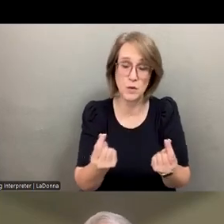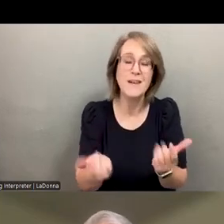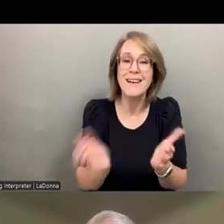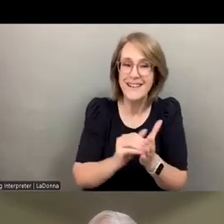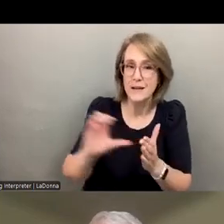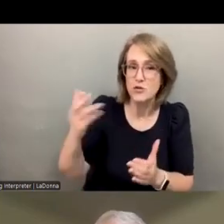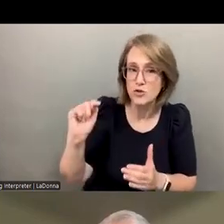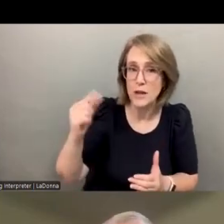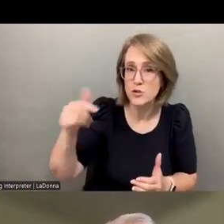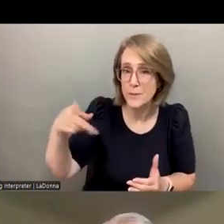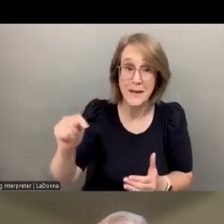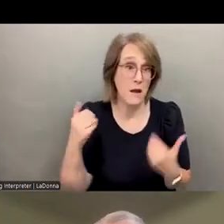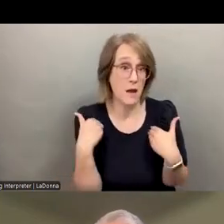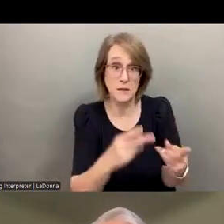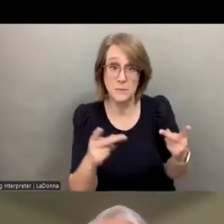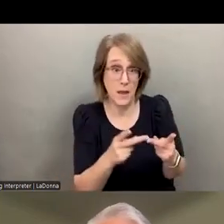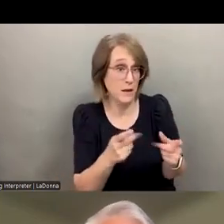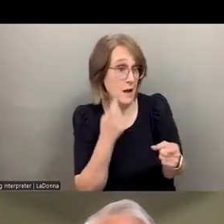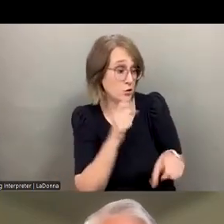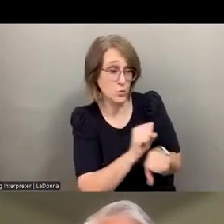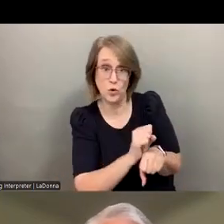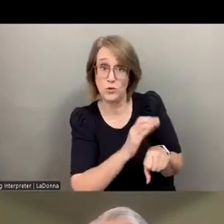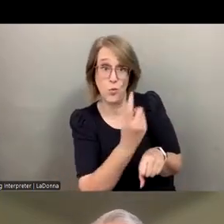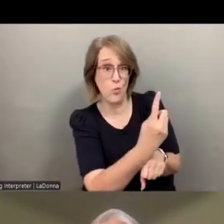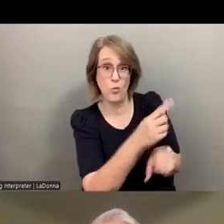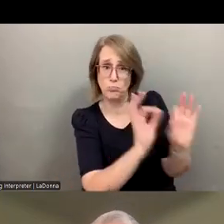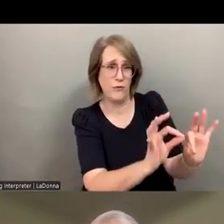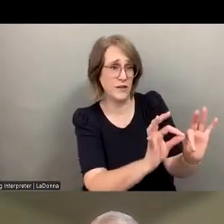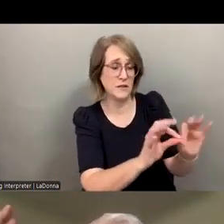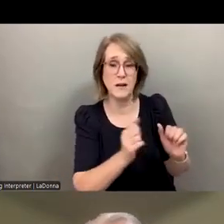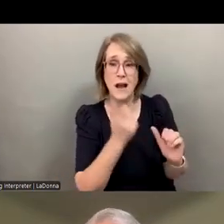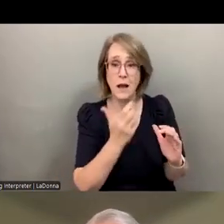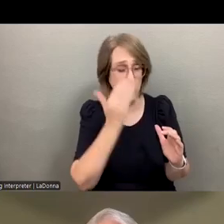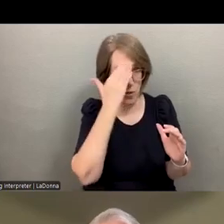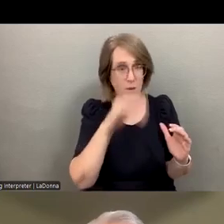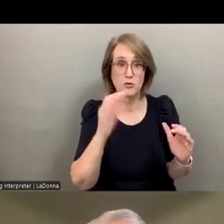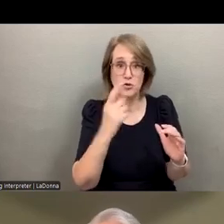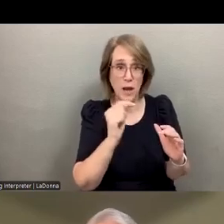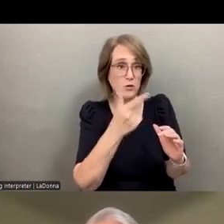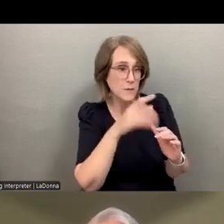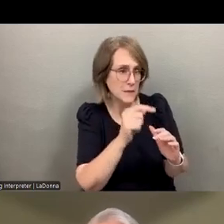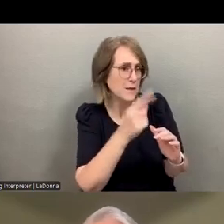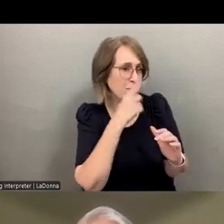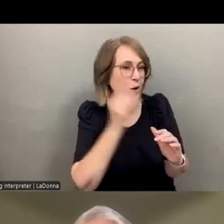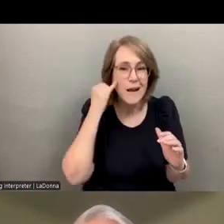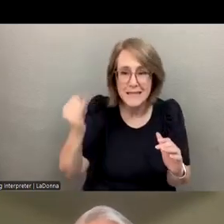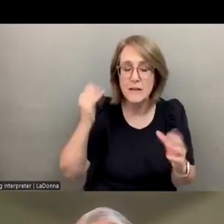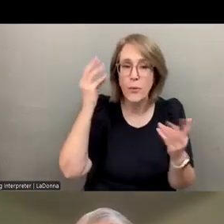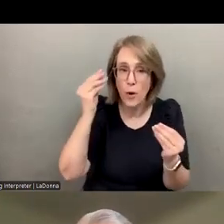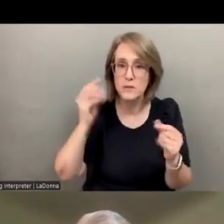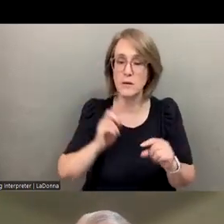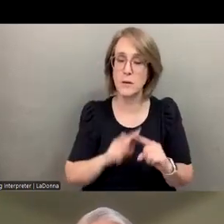ChatGPT has its place. I was just working on an article just recently, and I went to ChatGPT to get some ideas and thoughts, but I